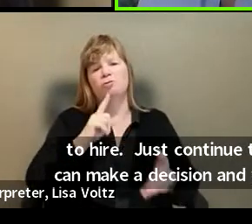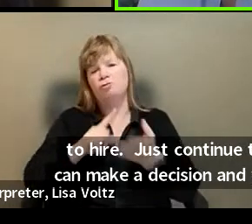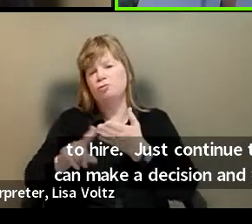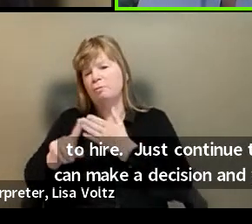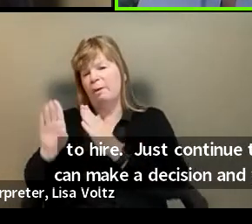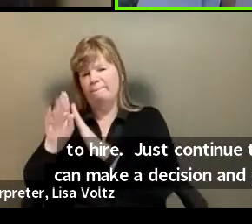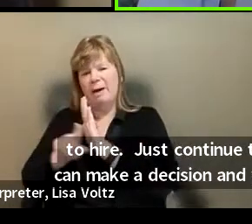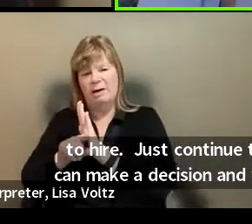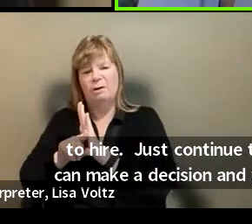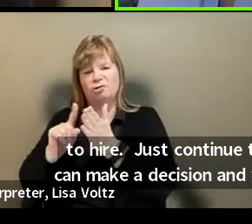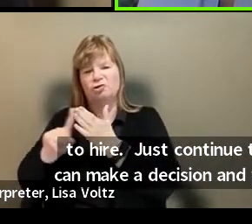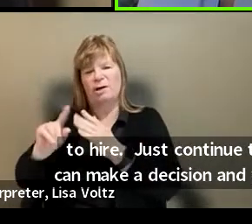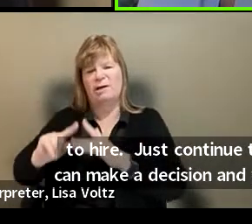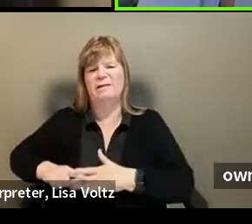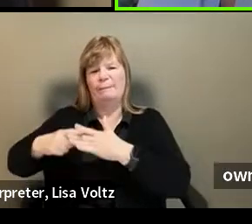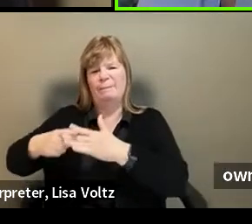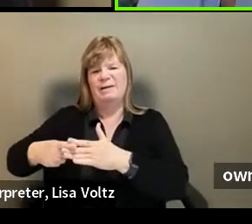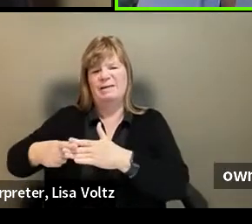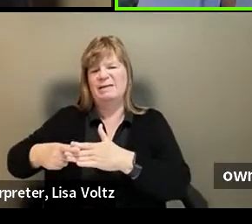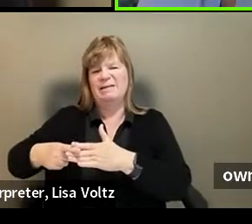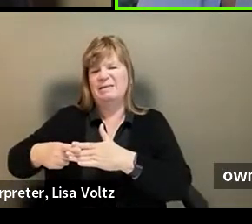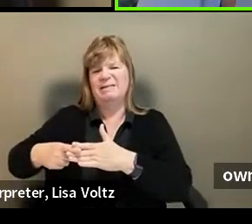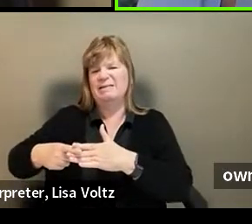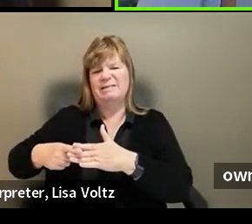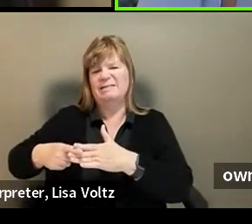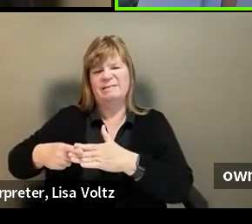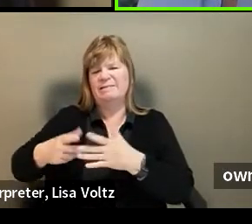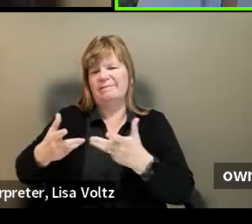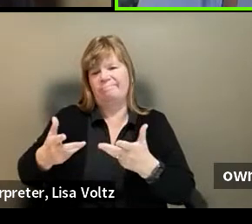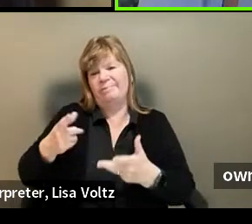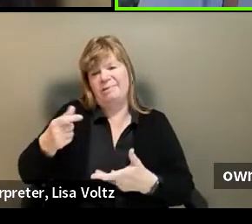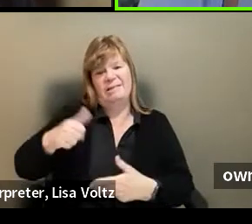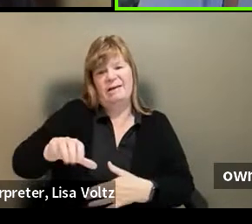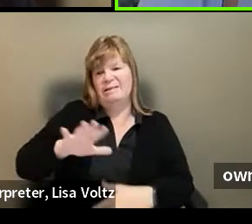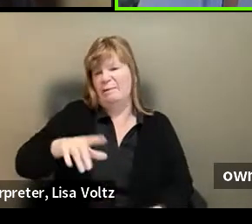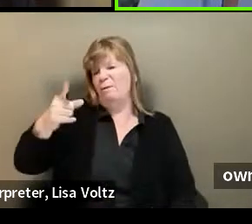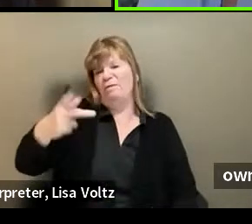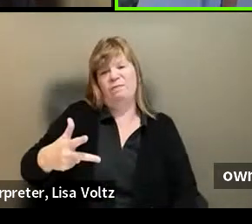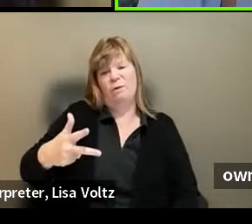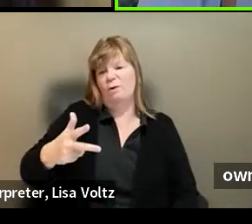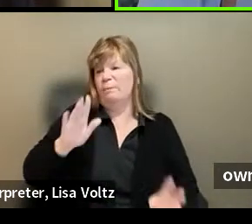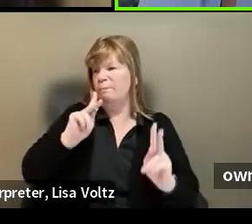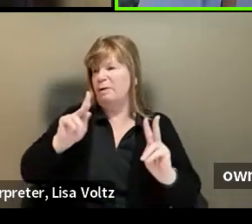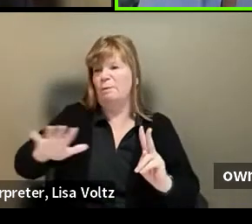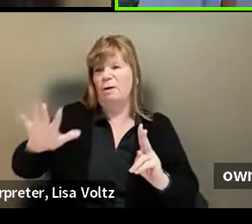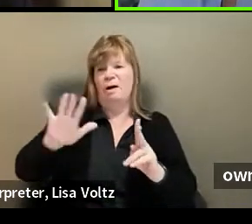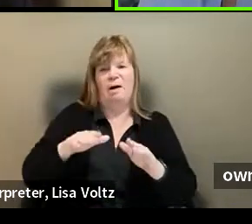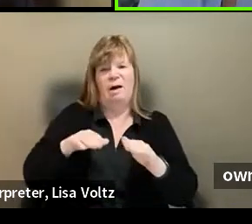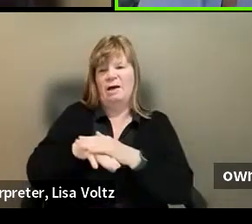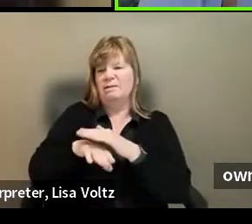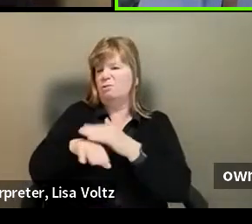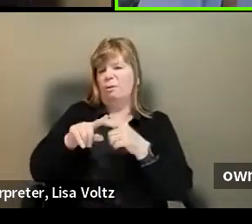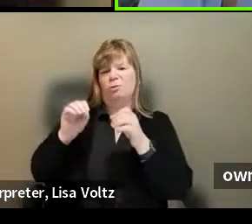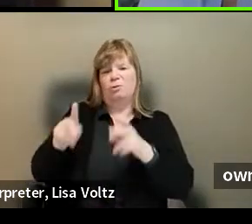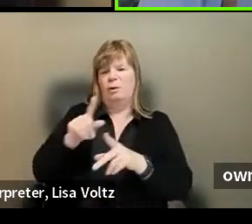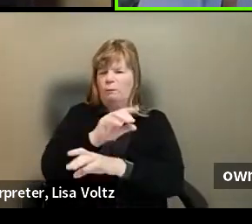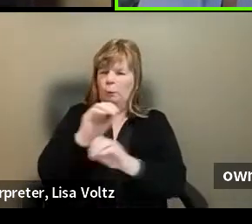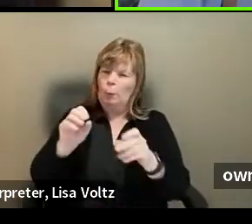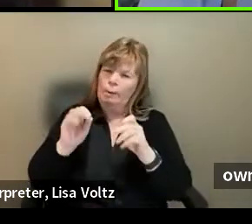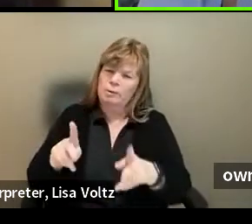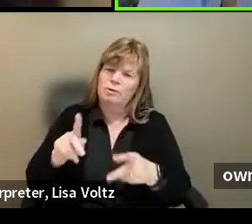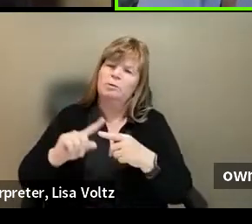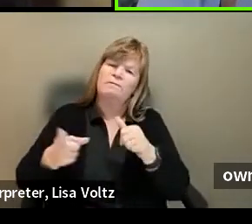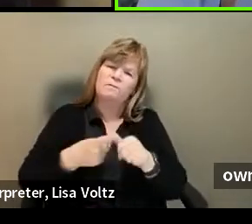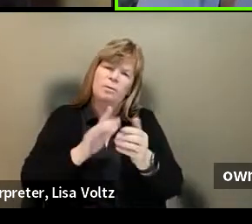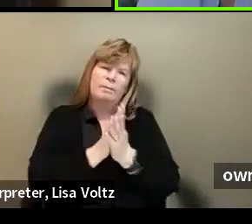early on is denying today about a third of the population access to opportunity without you having an opportunity to first